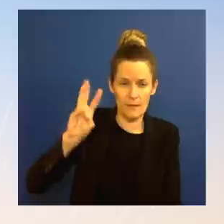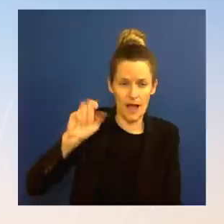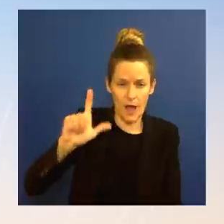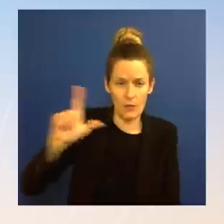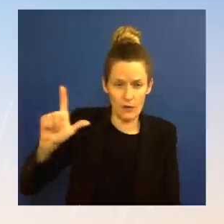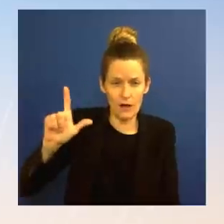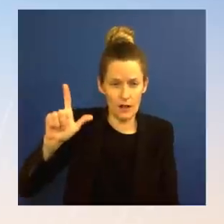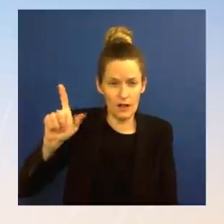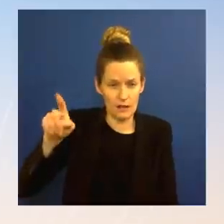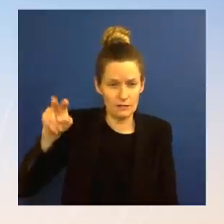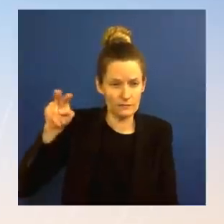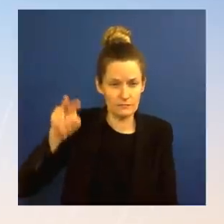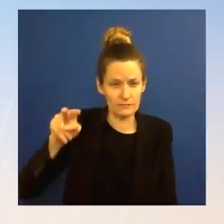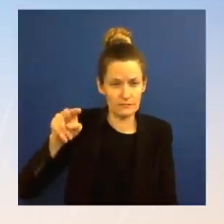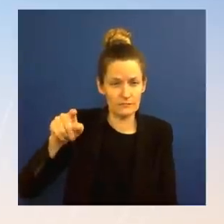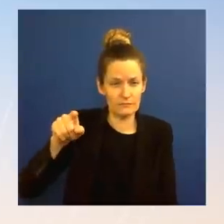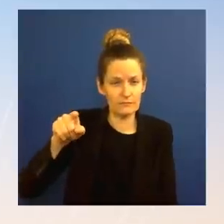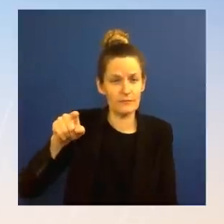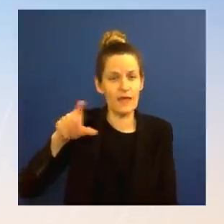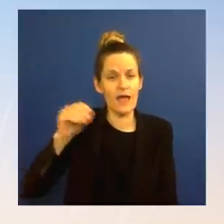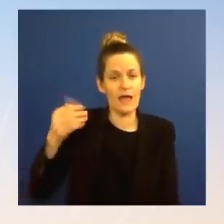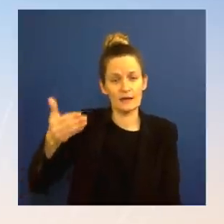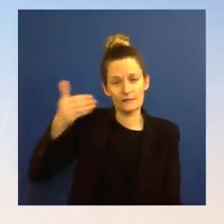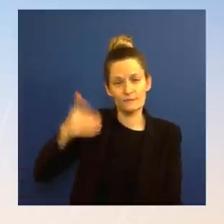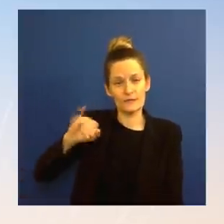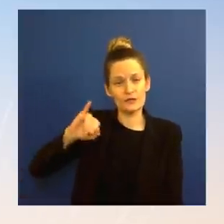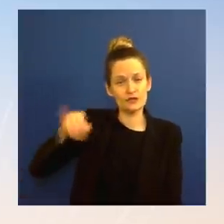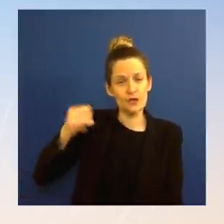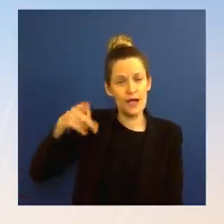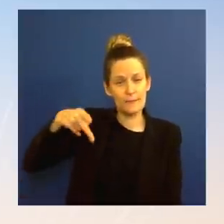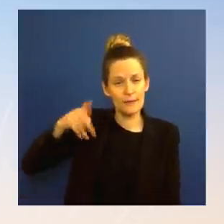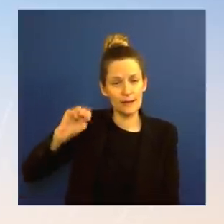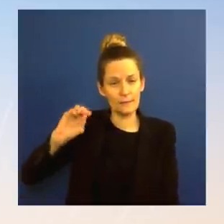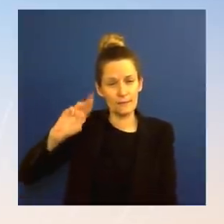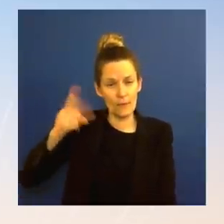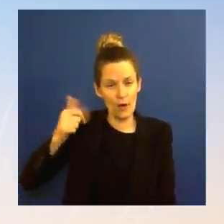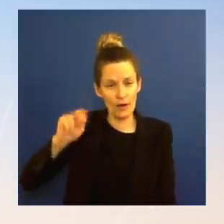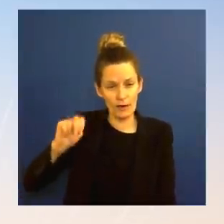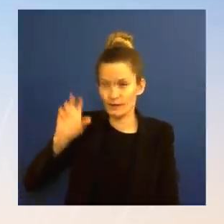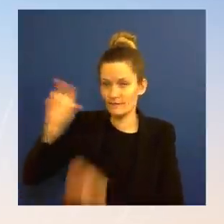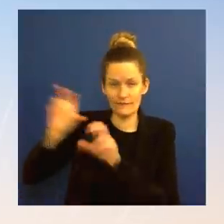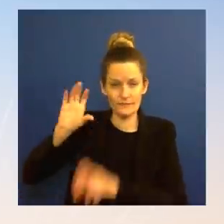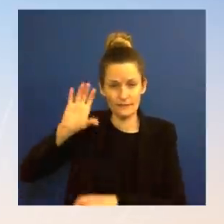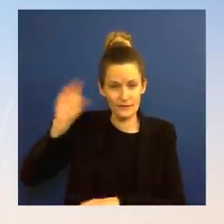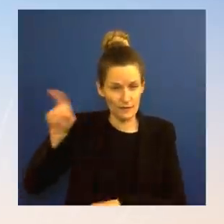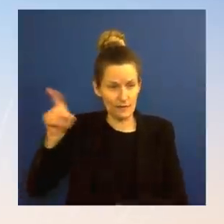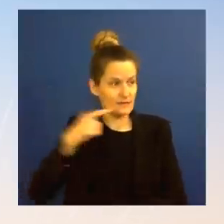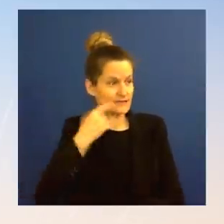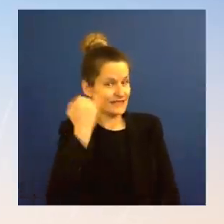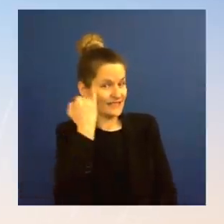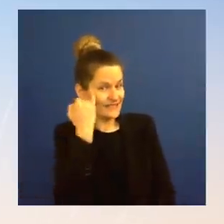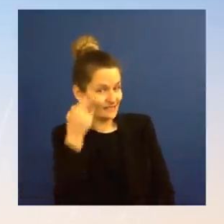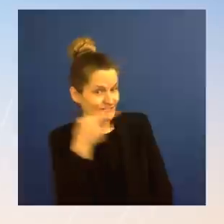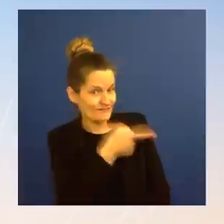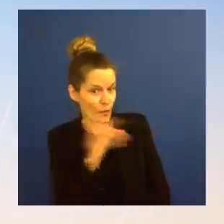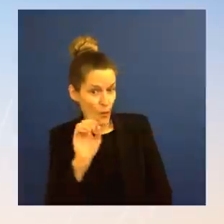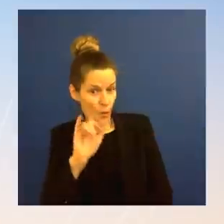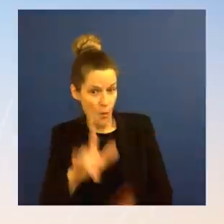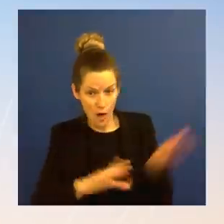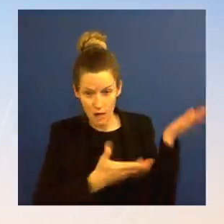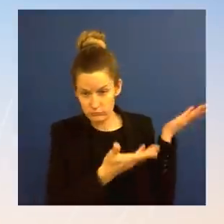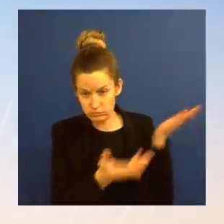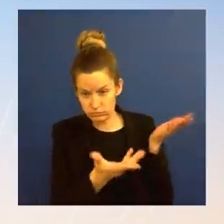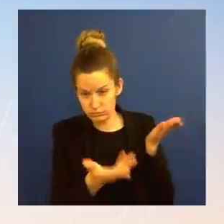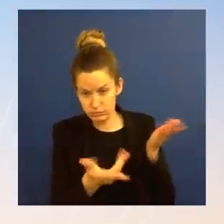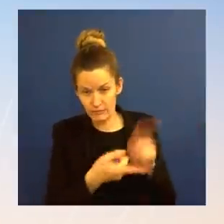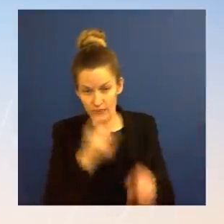disruptions of oil flows from Russia could push oil prices to $120 per barrel, which is what has happened. Our approach has always